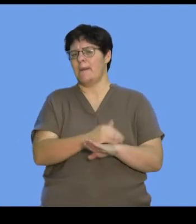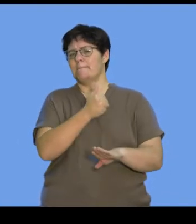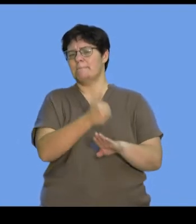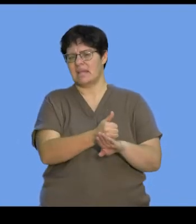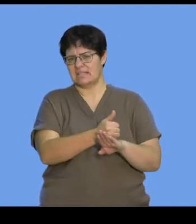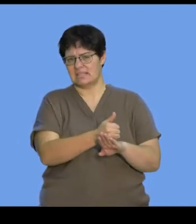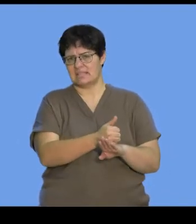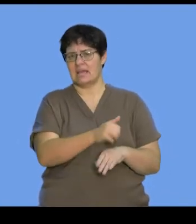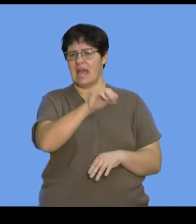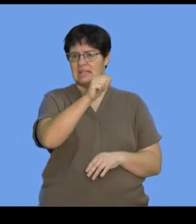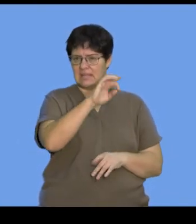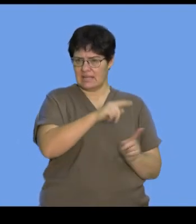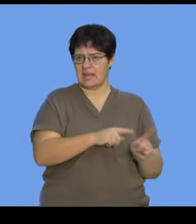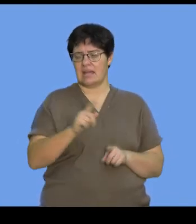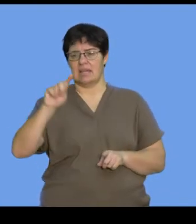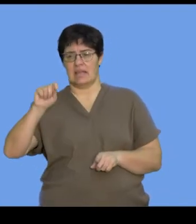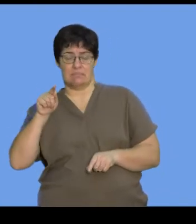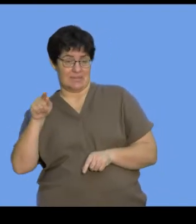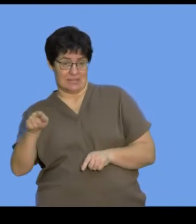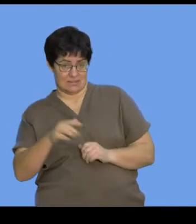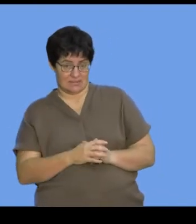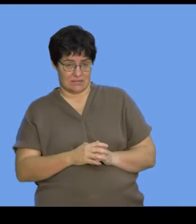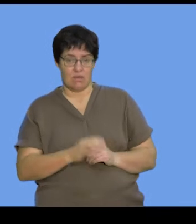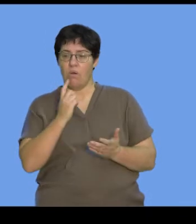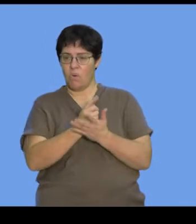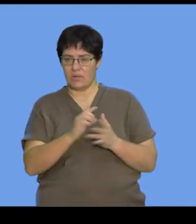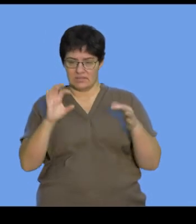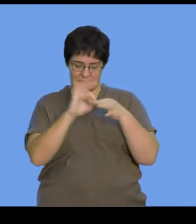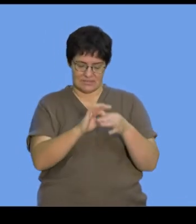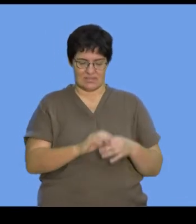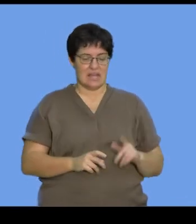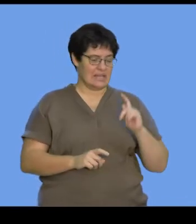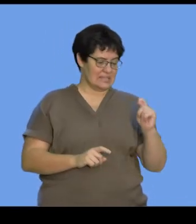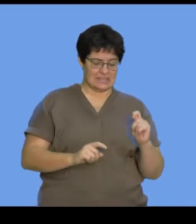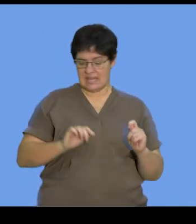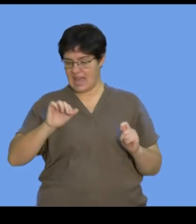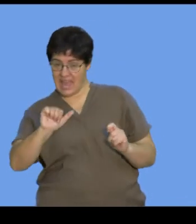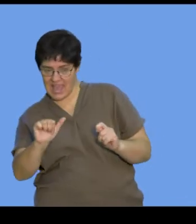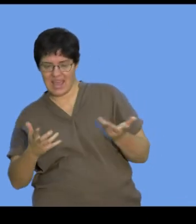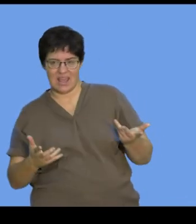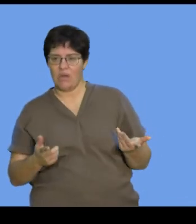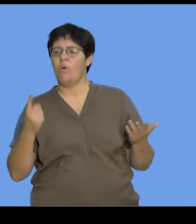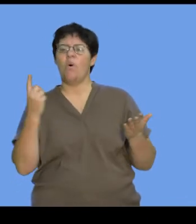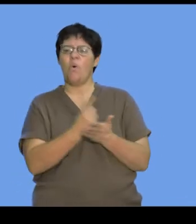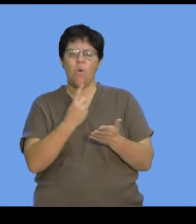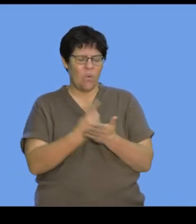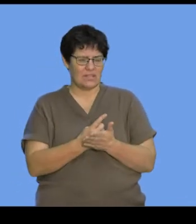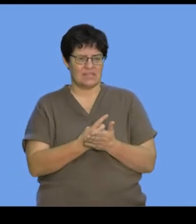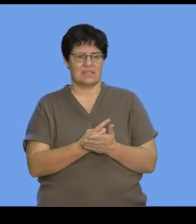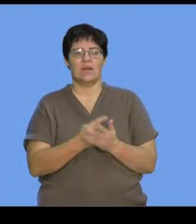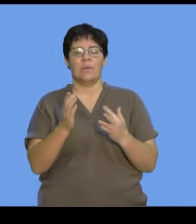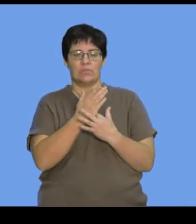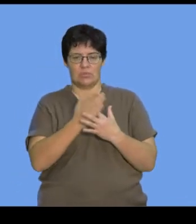between adenine and thymine, or adenine and thymine the other way, and always only